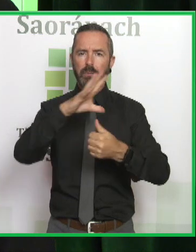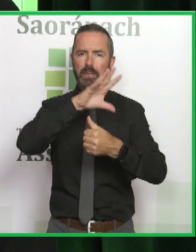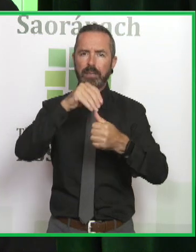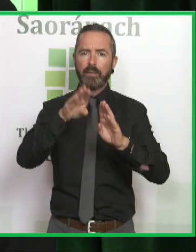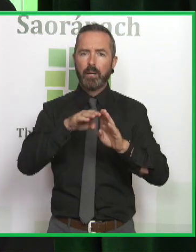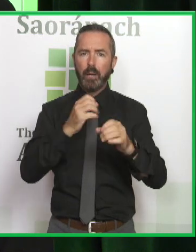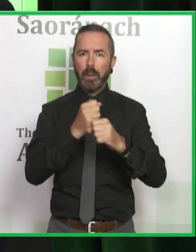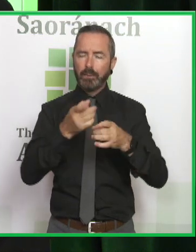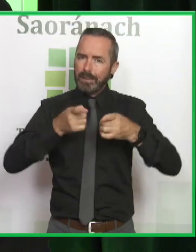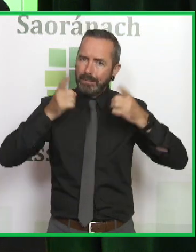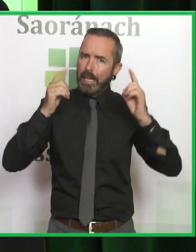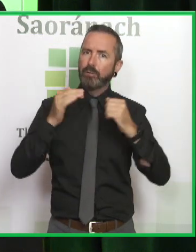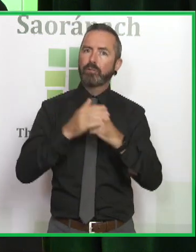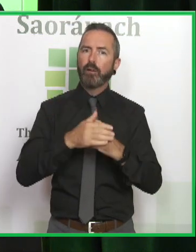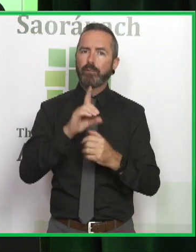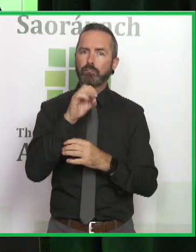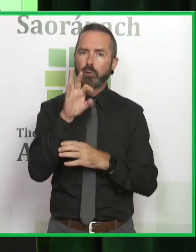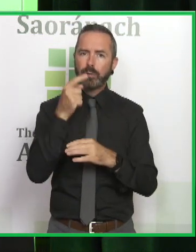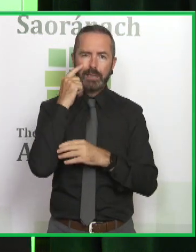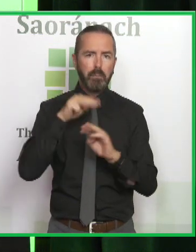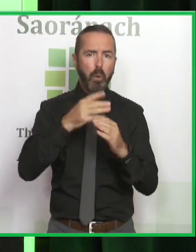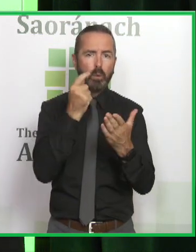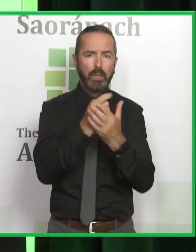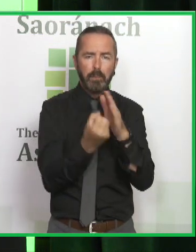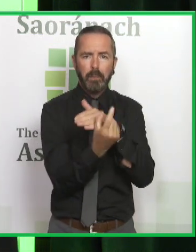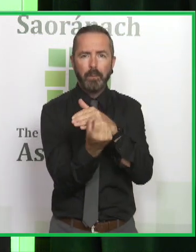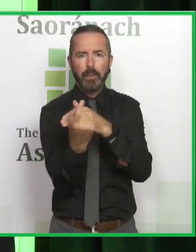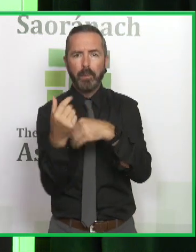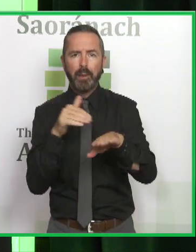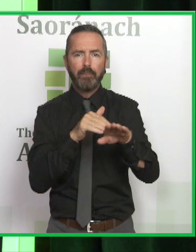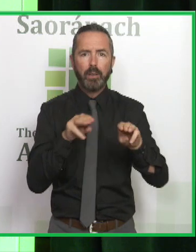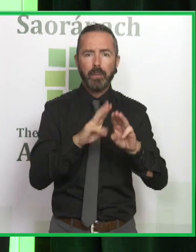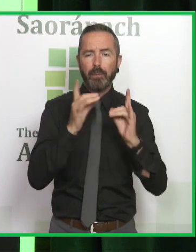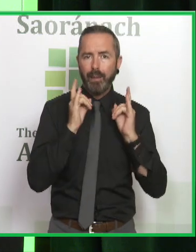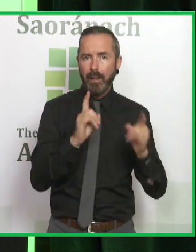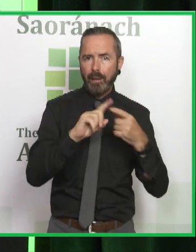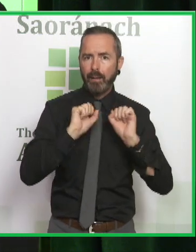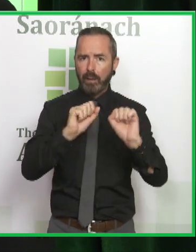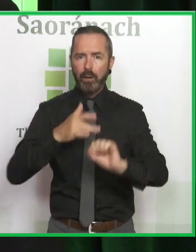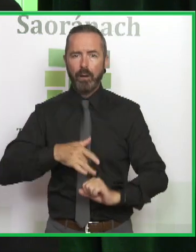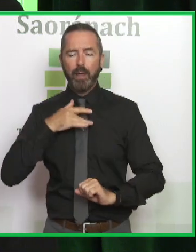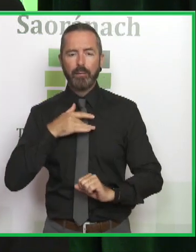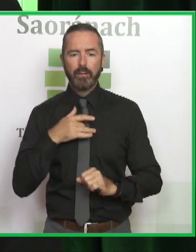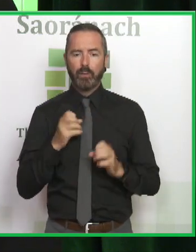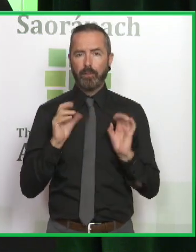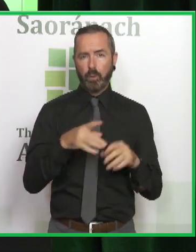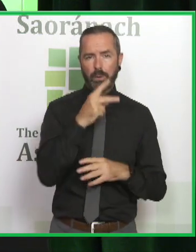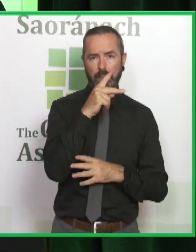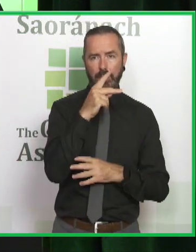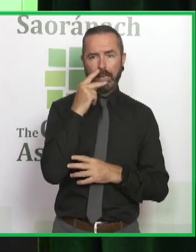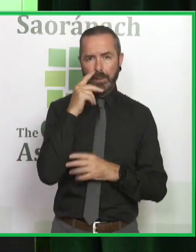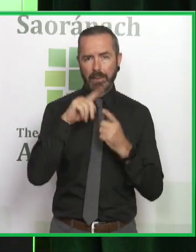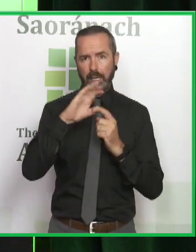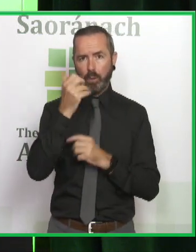harms of the drugs that we see most commonly having an impact on people's health and on their lives, which are obviously cannabis and cocaine.